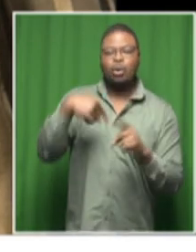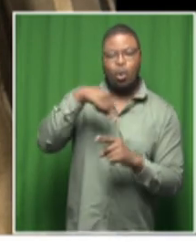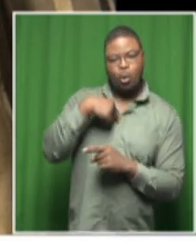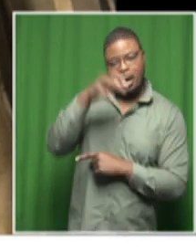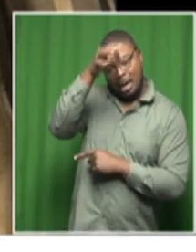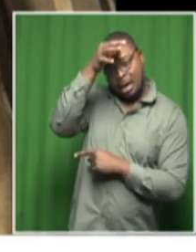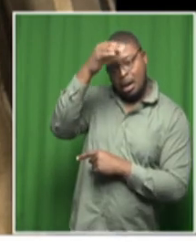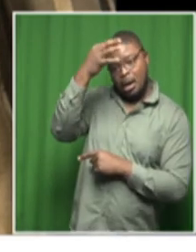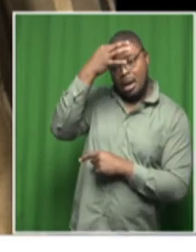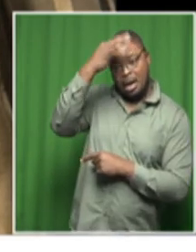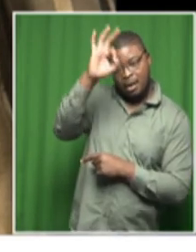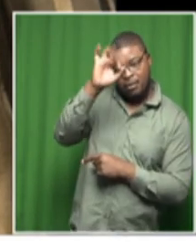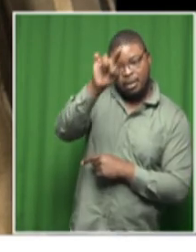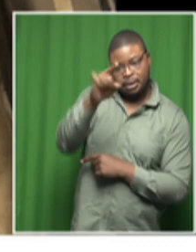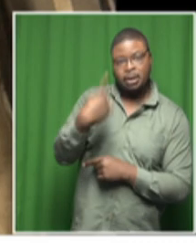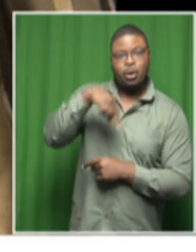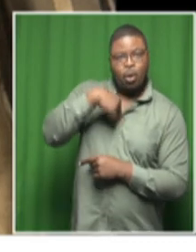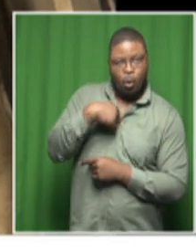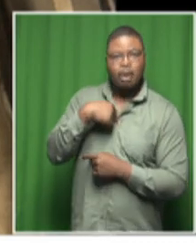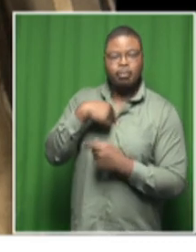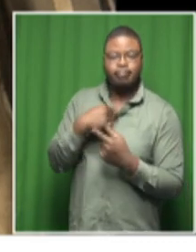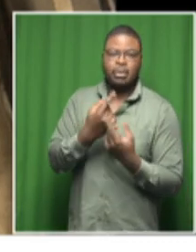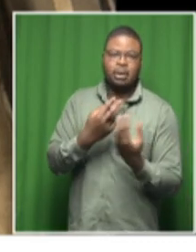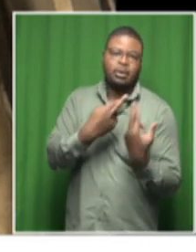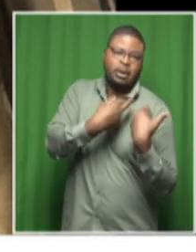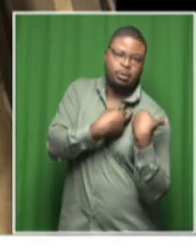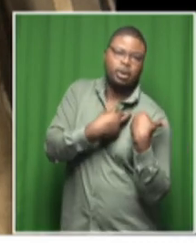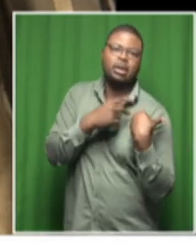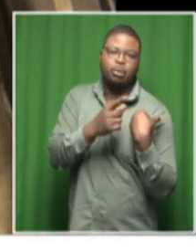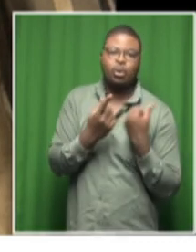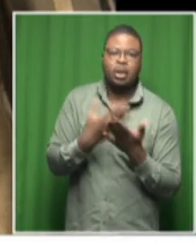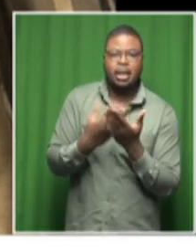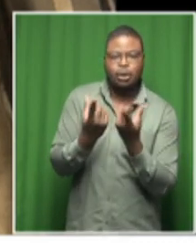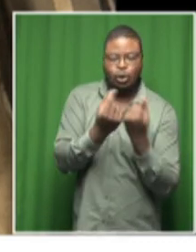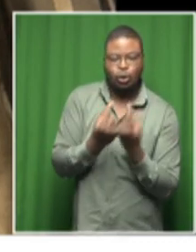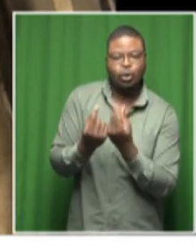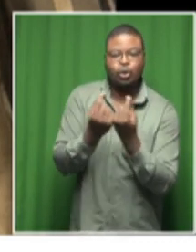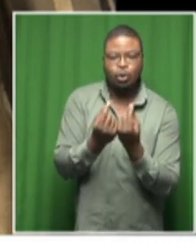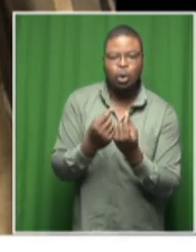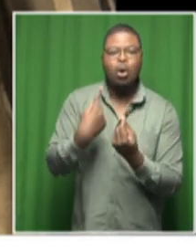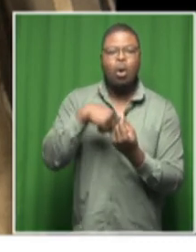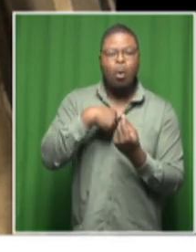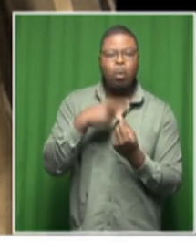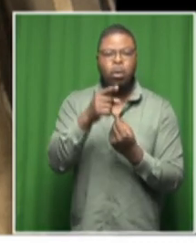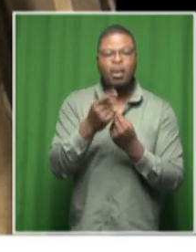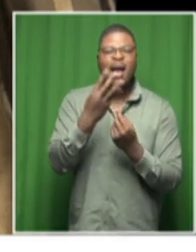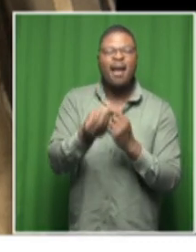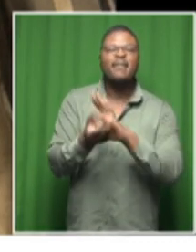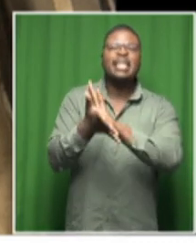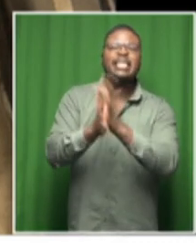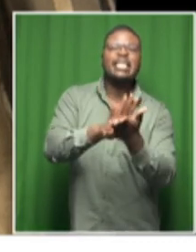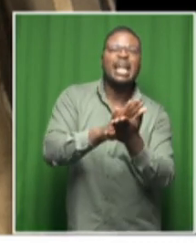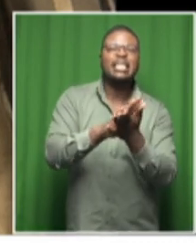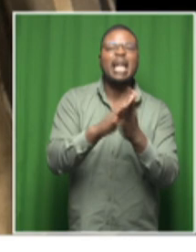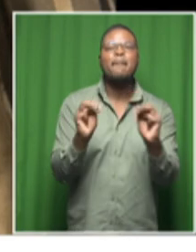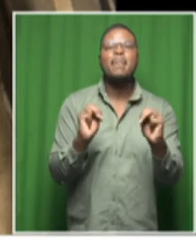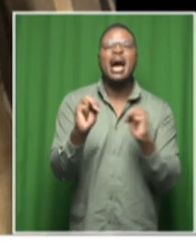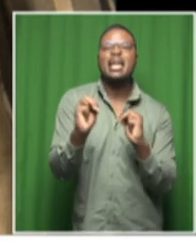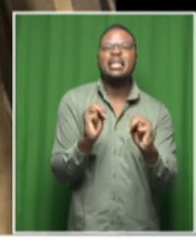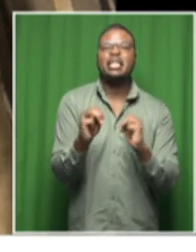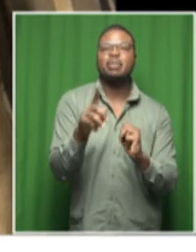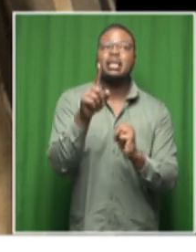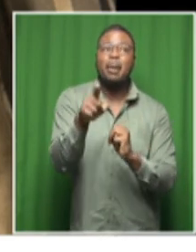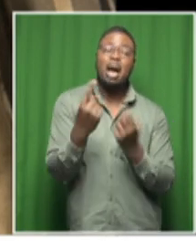responsibility in this case we we we we need as as a disaster management has come into